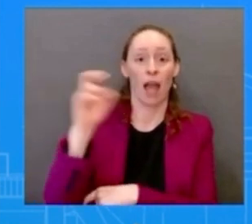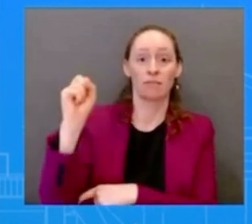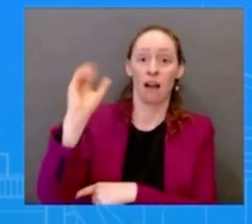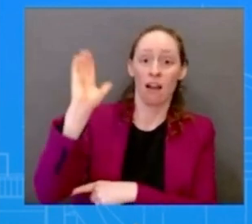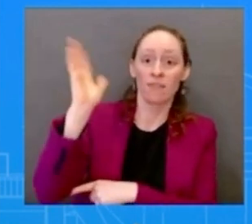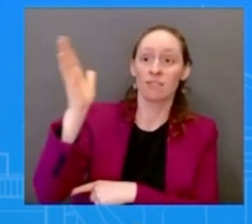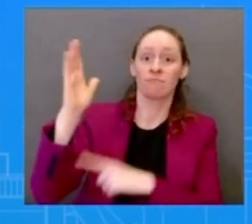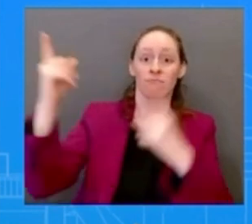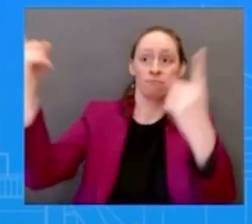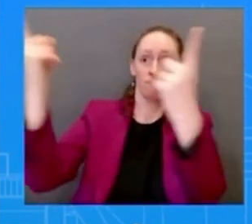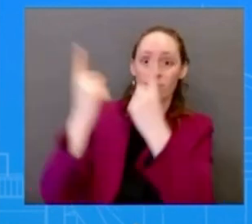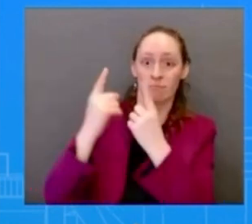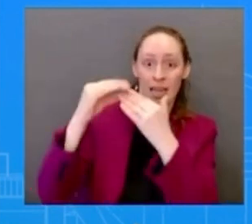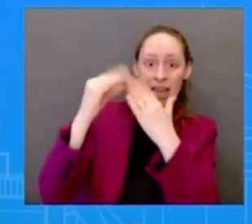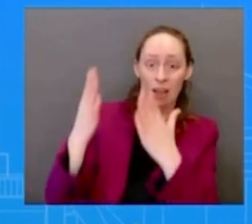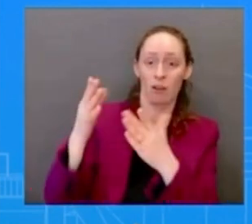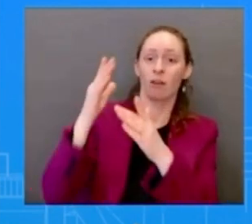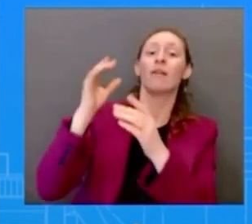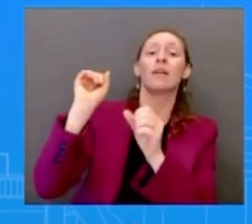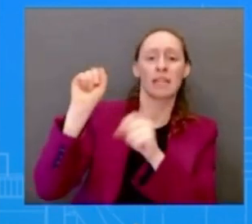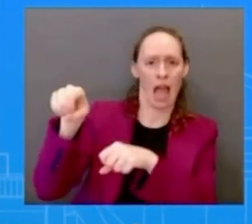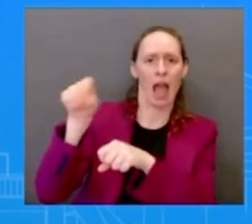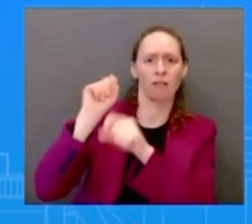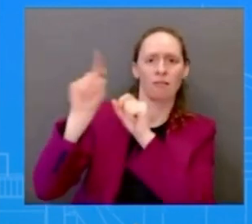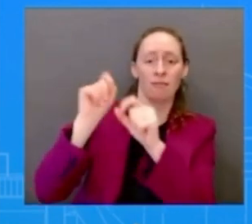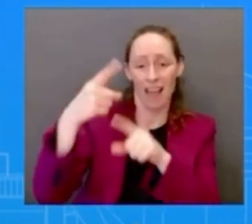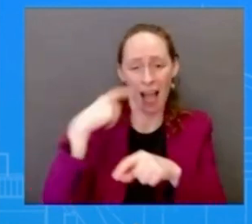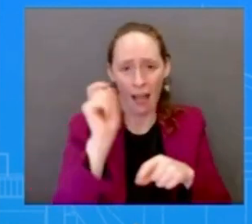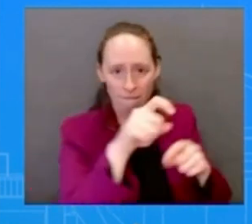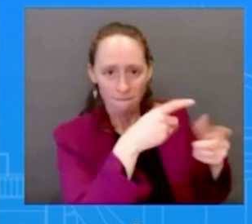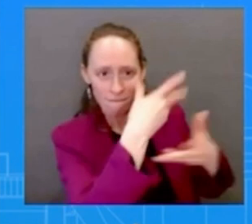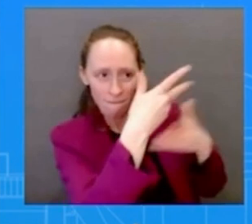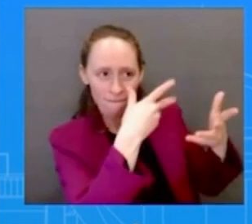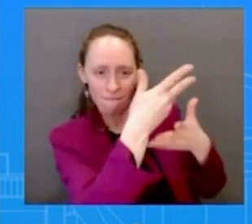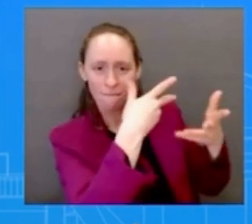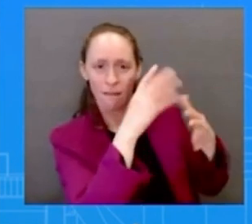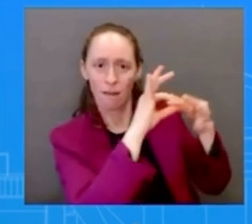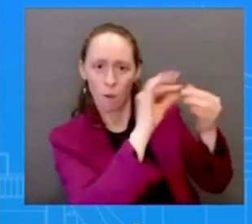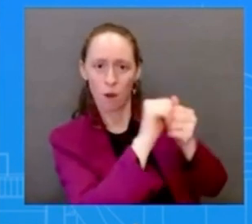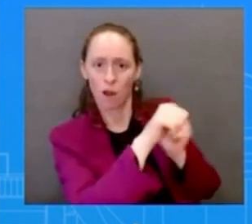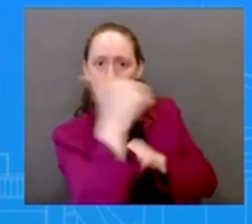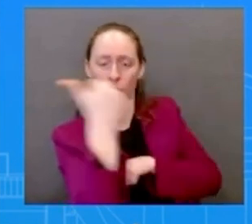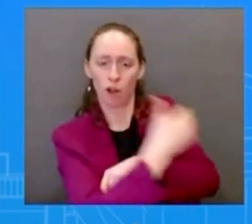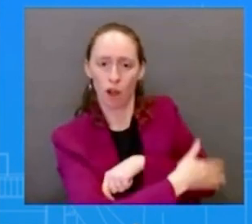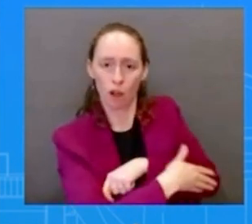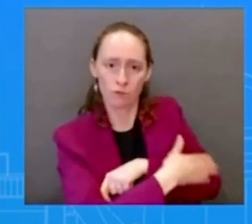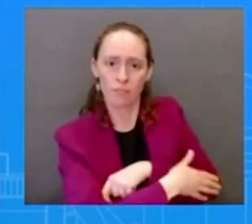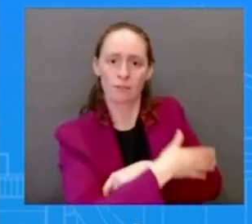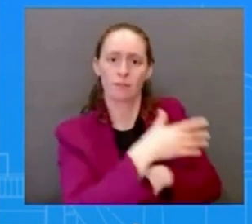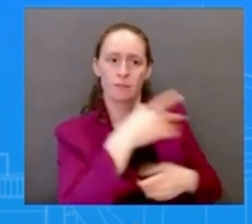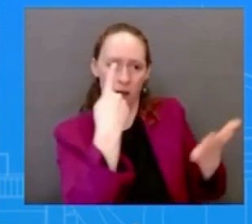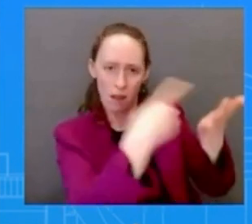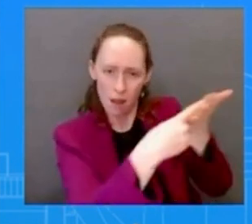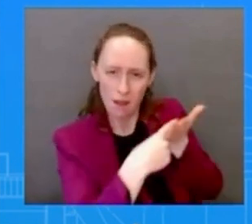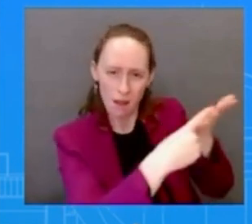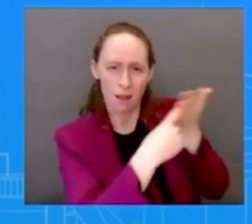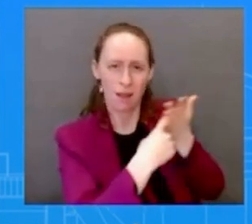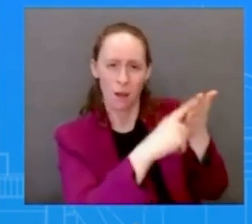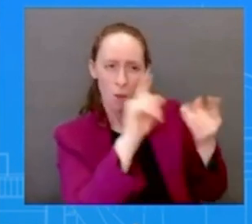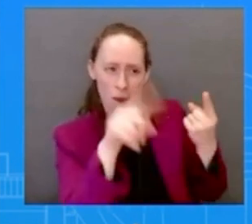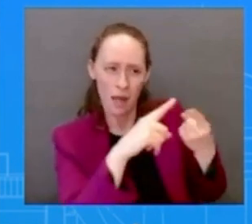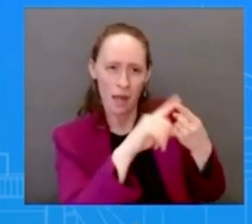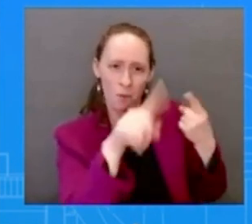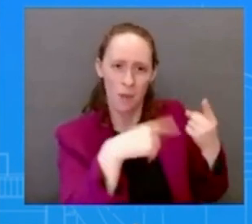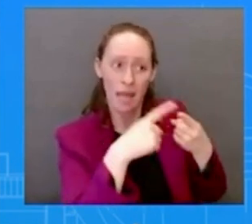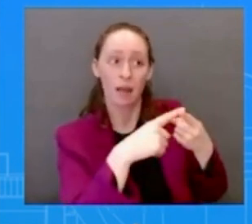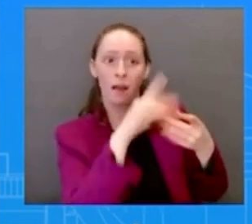unilaterally decided decided that is something that is in discussion with the other country i was asked about the two plus two i was also i also